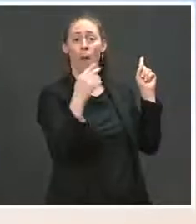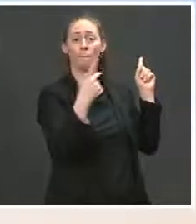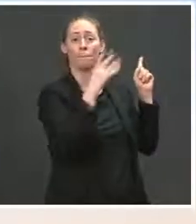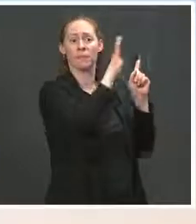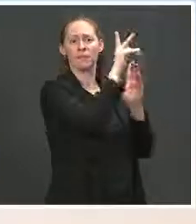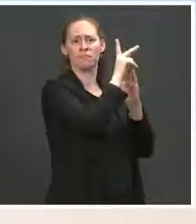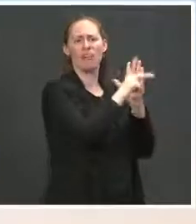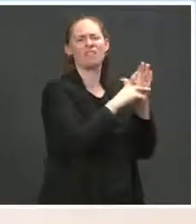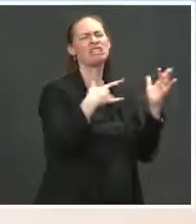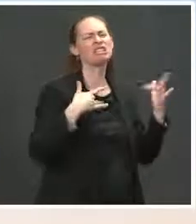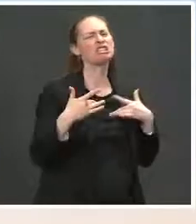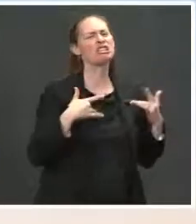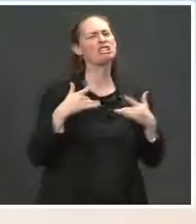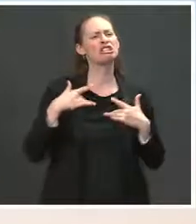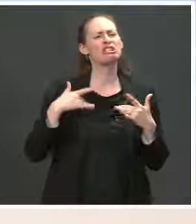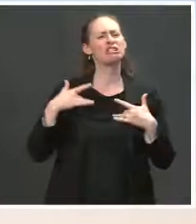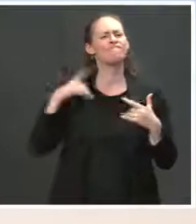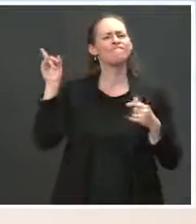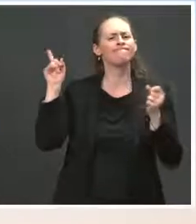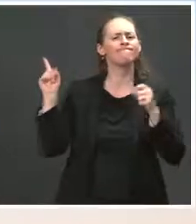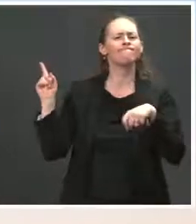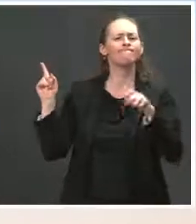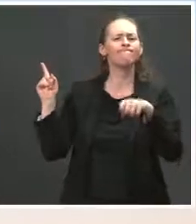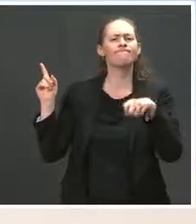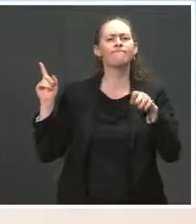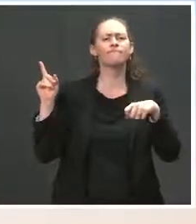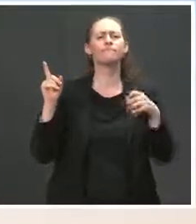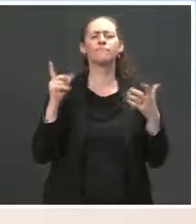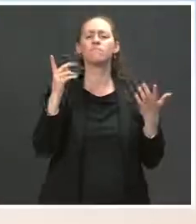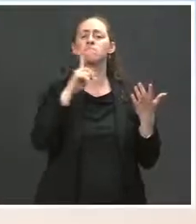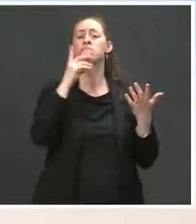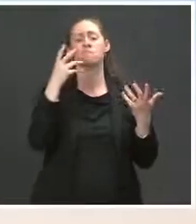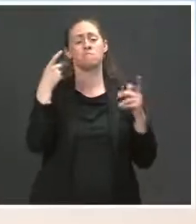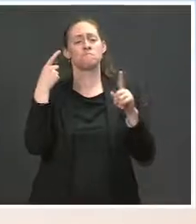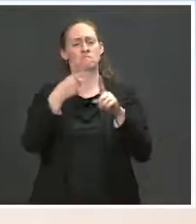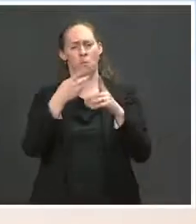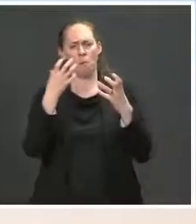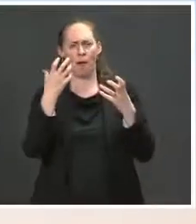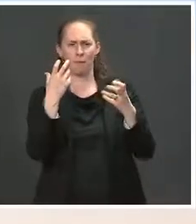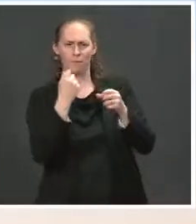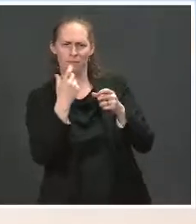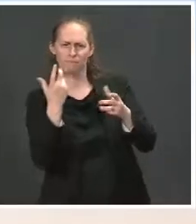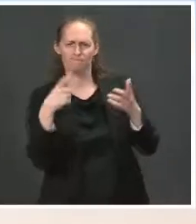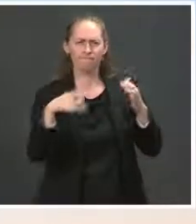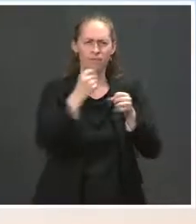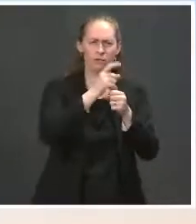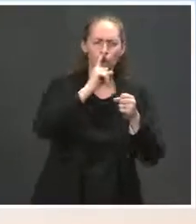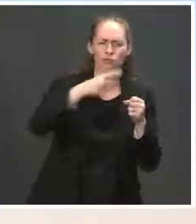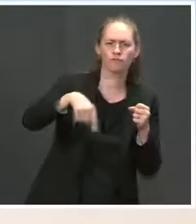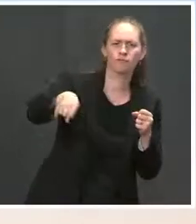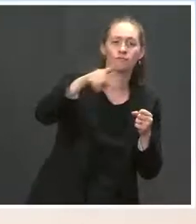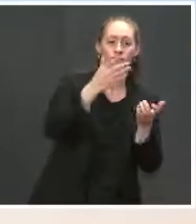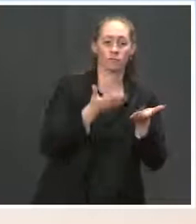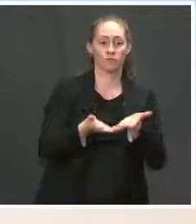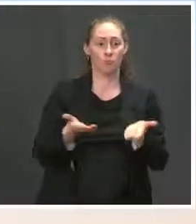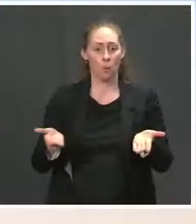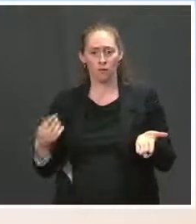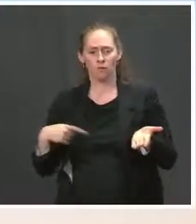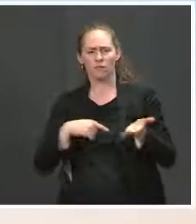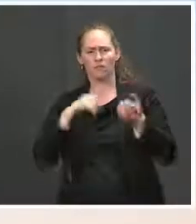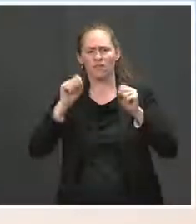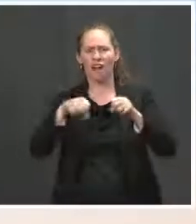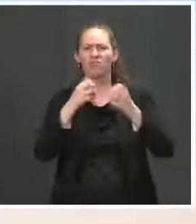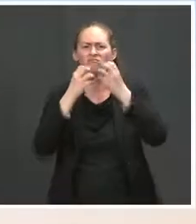welcoming in or ensuring that we had the capacity, we were using resources to treat children humanely